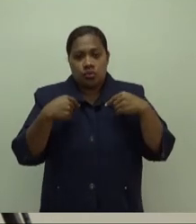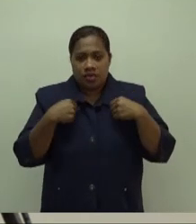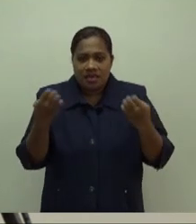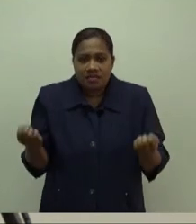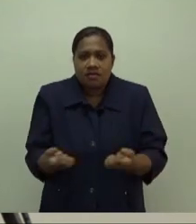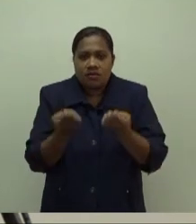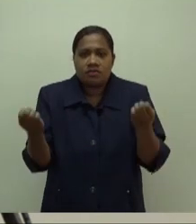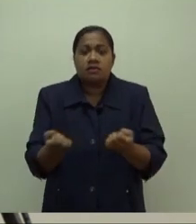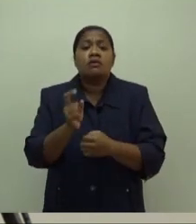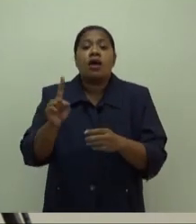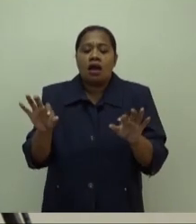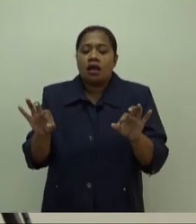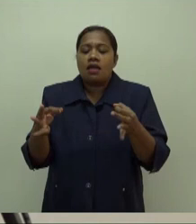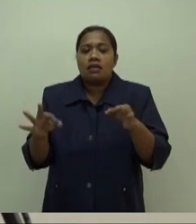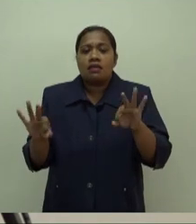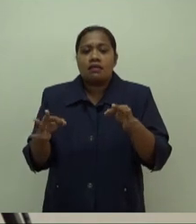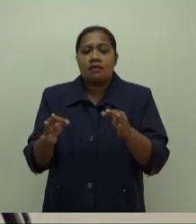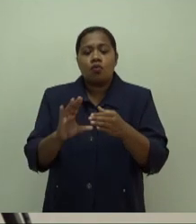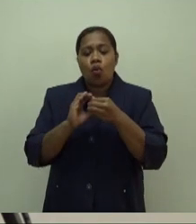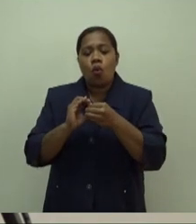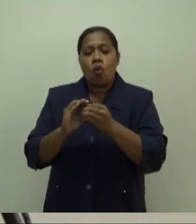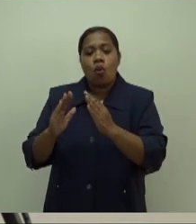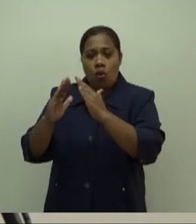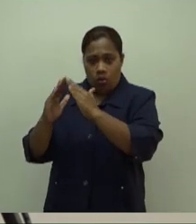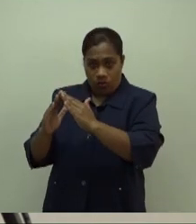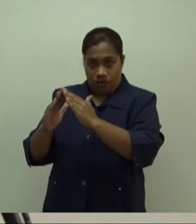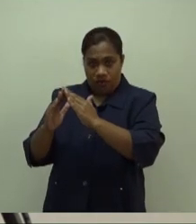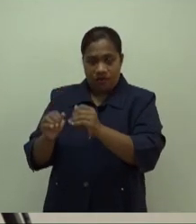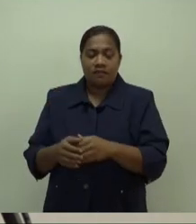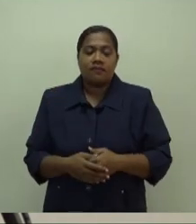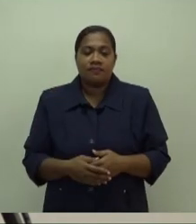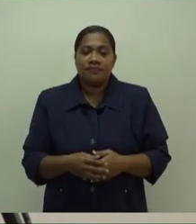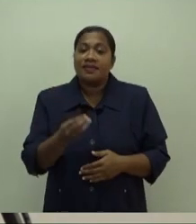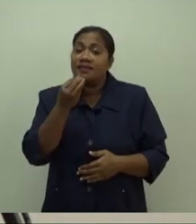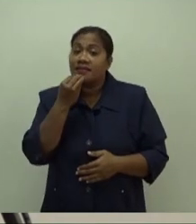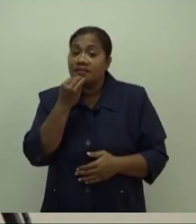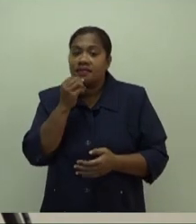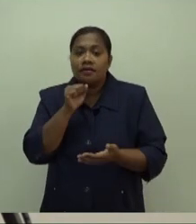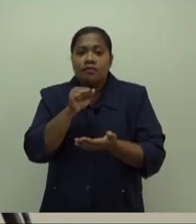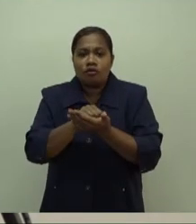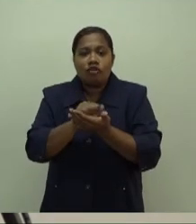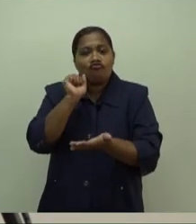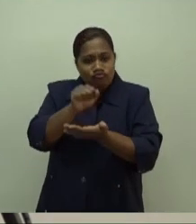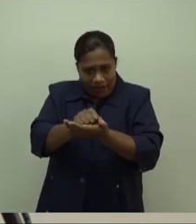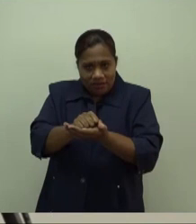home gardening initiative and also eating correctly portioned meals.